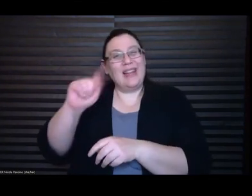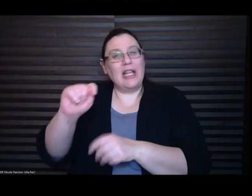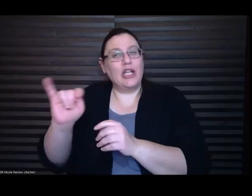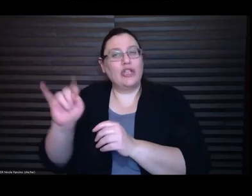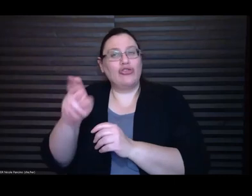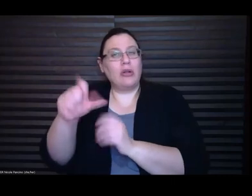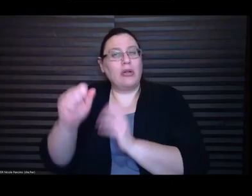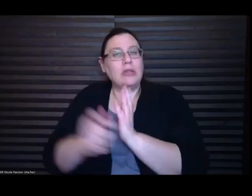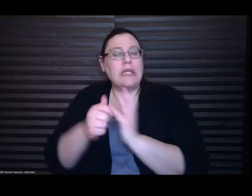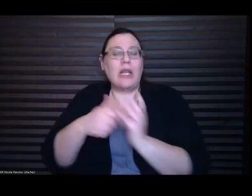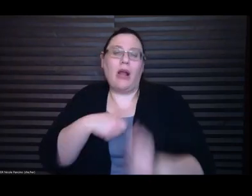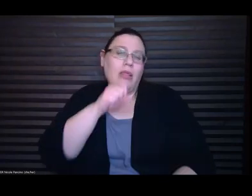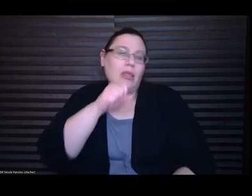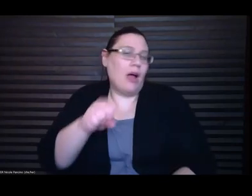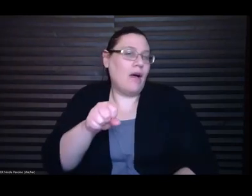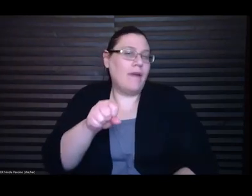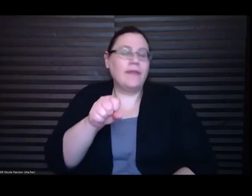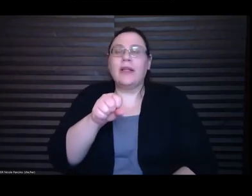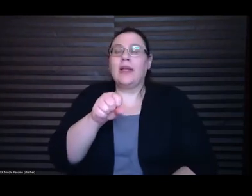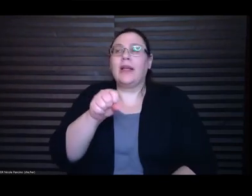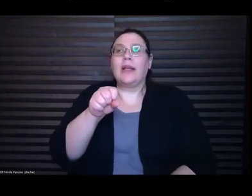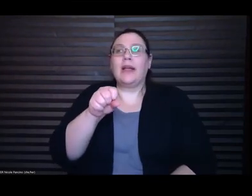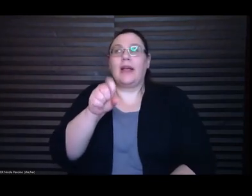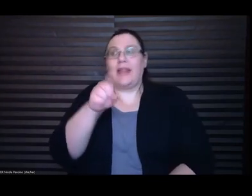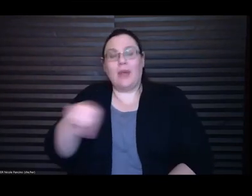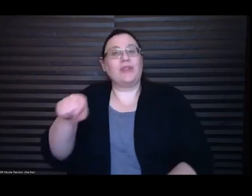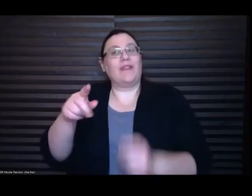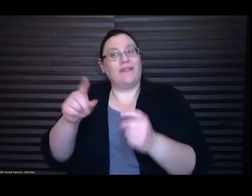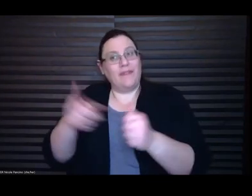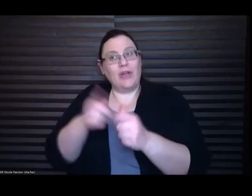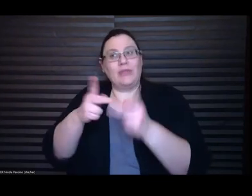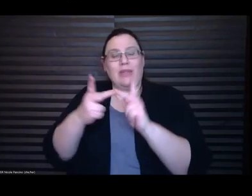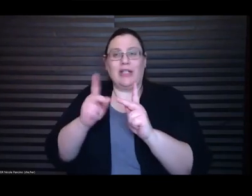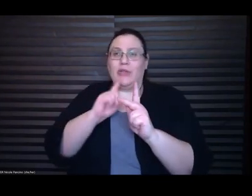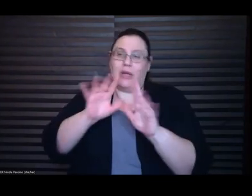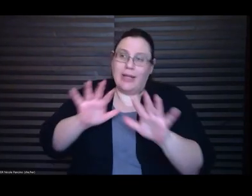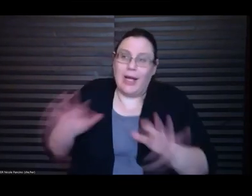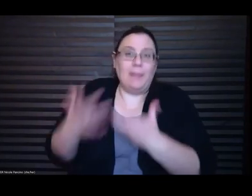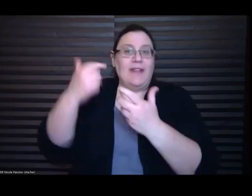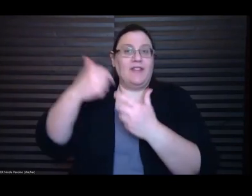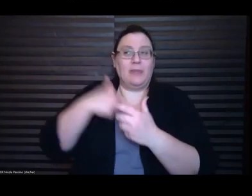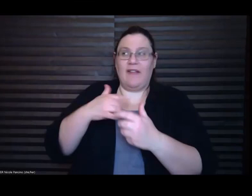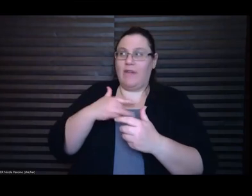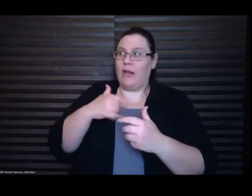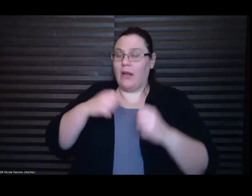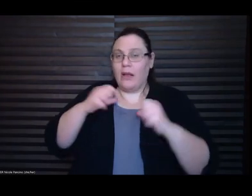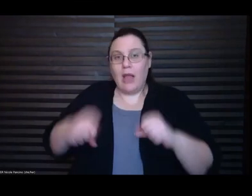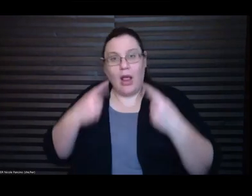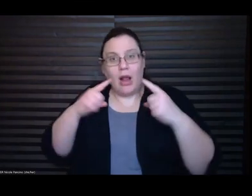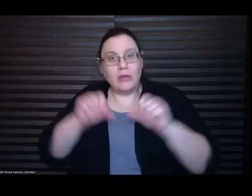uplifted me and made me feel like I could keep going but it was my first real